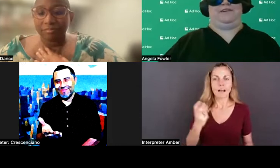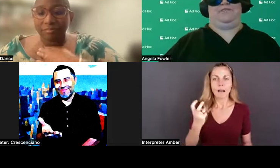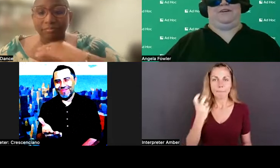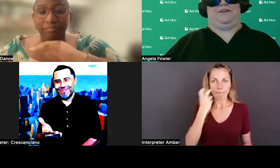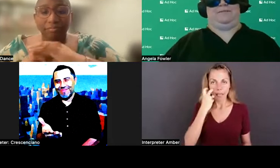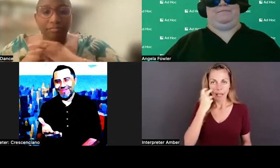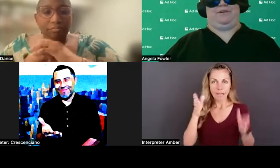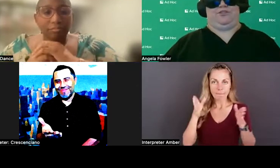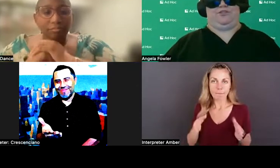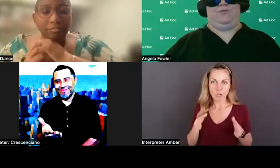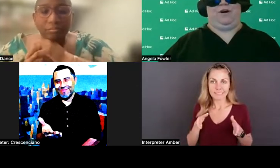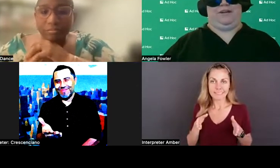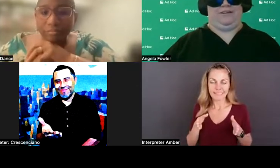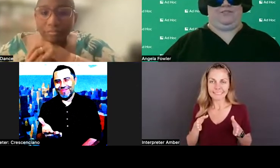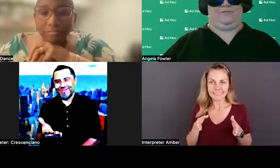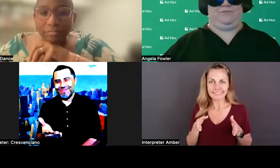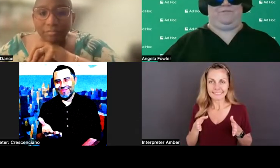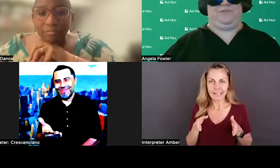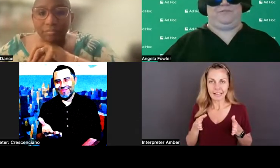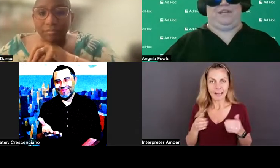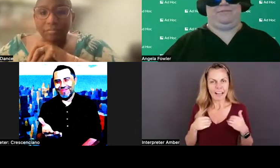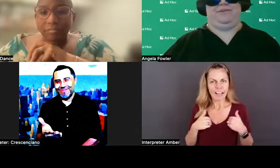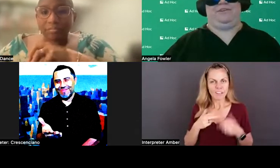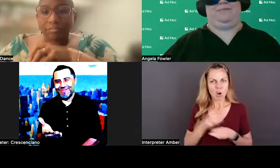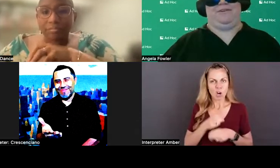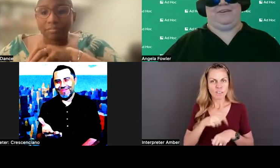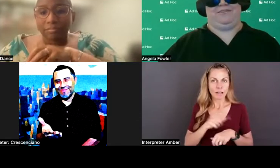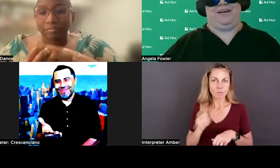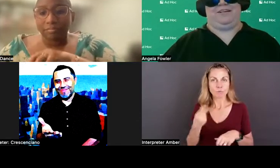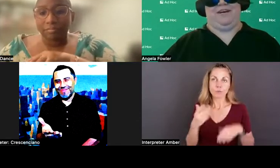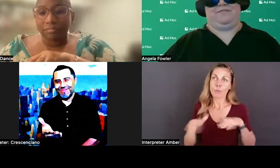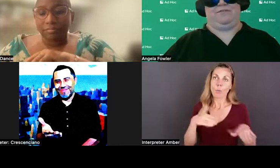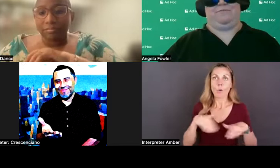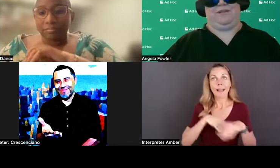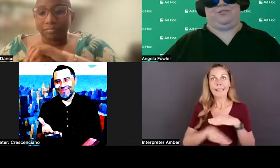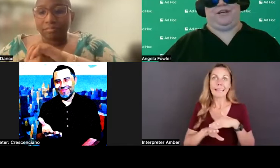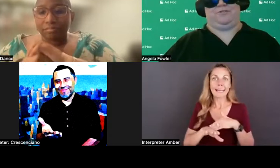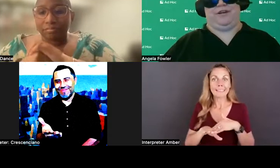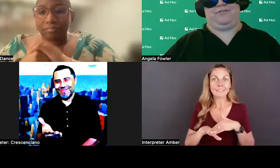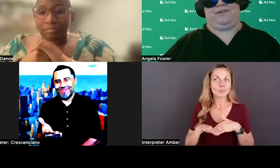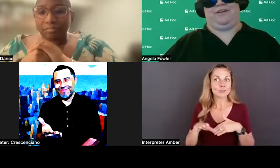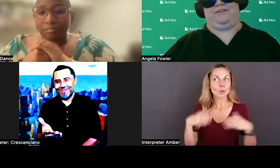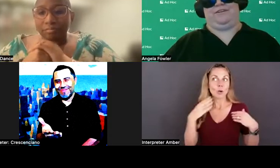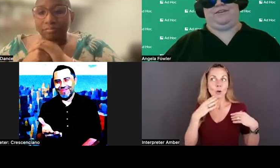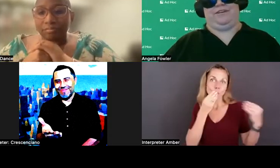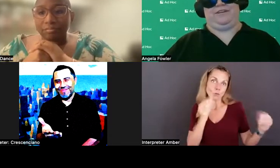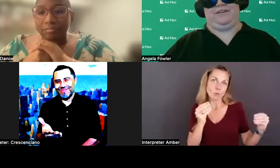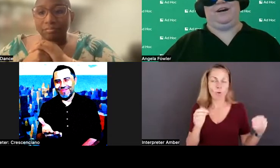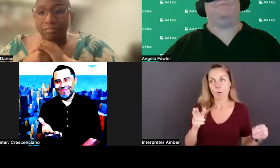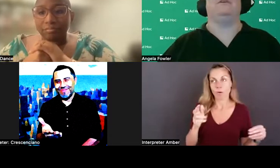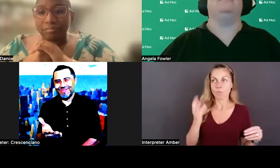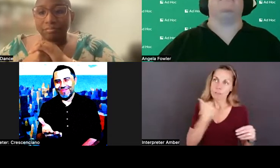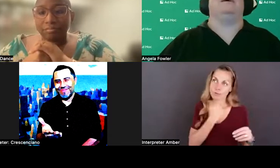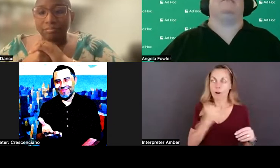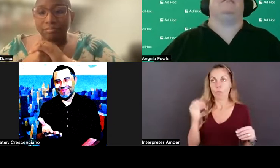a difficult time just walking into your neighborhood market slash fast food place slash whatever and getting a